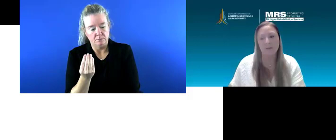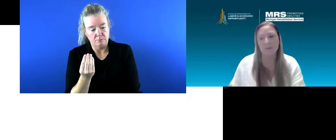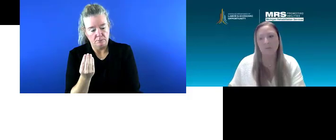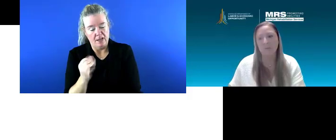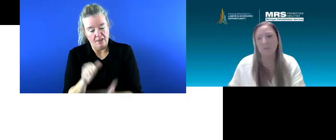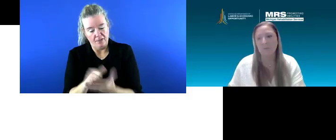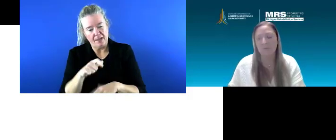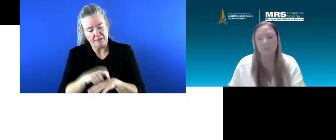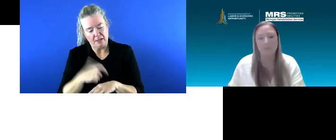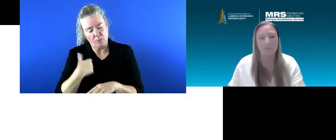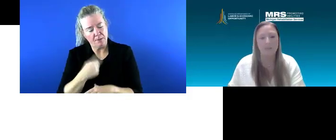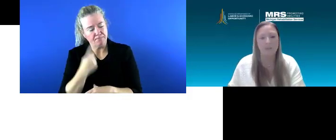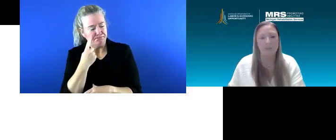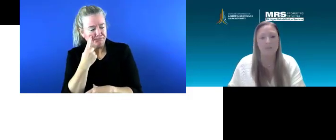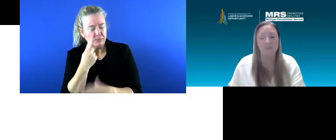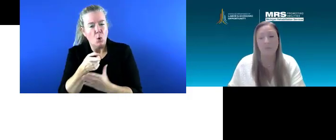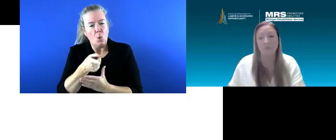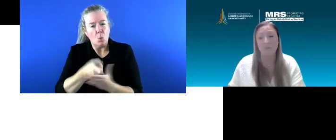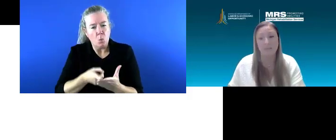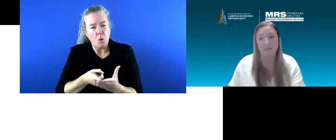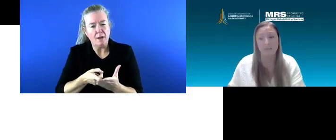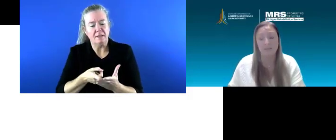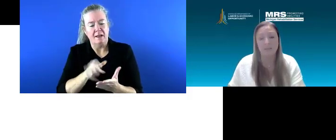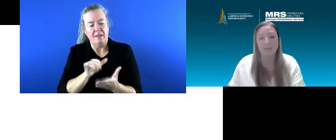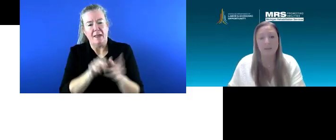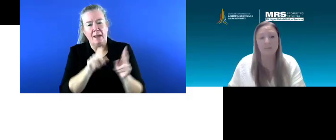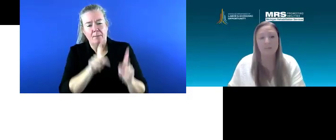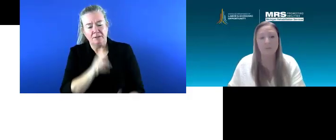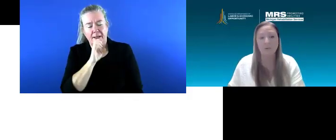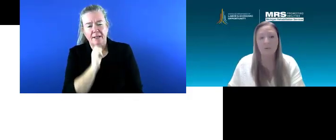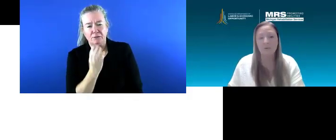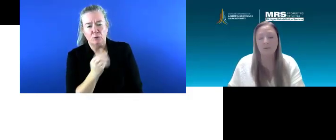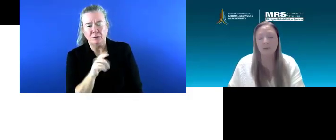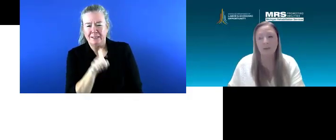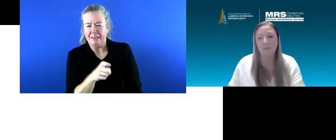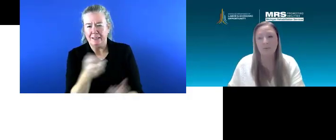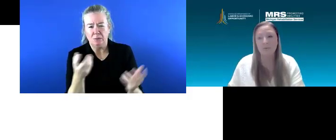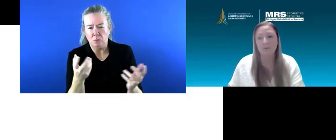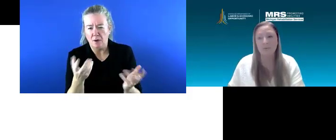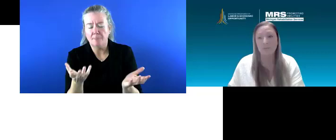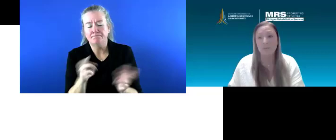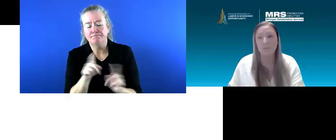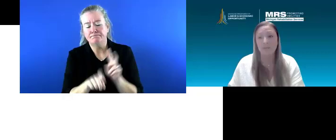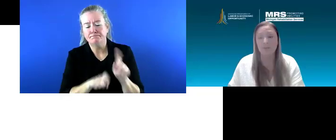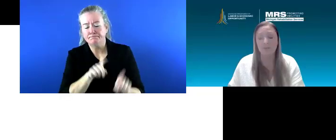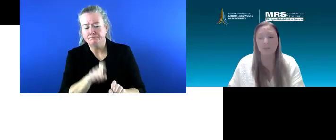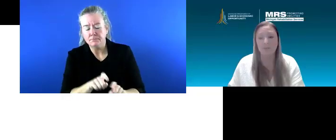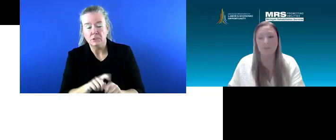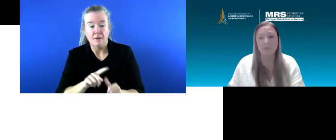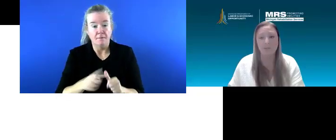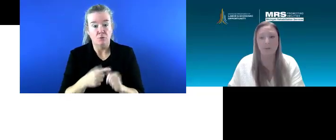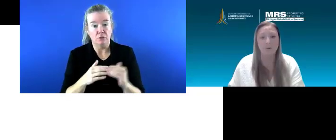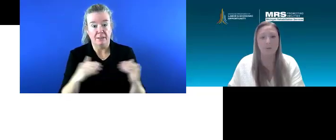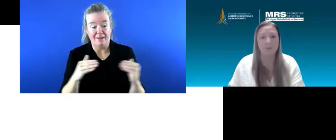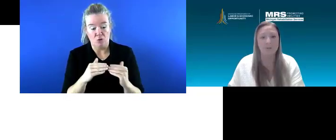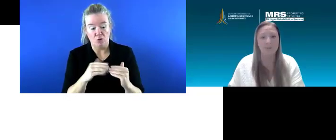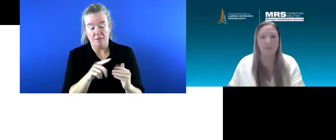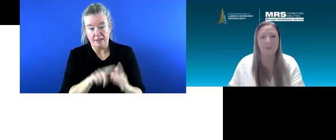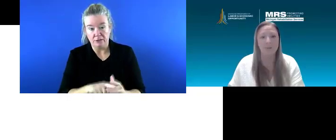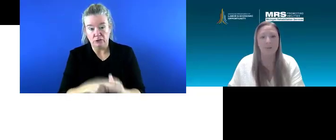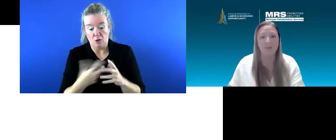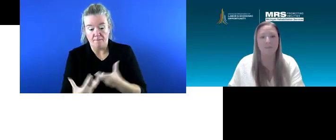what is those services that the individual needs? And so one of the first levels that our students can start